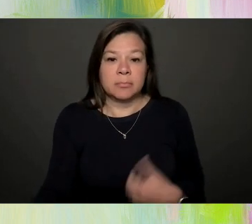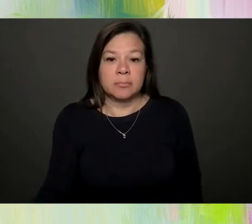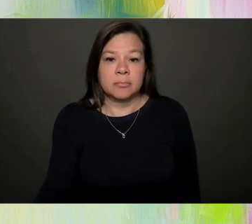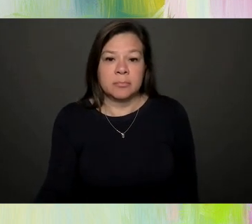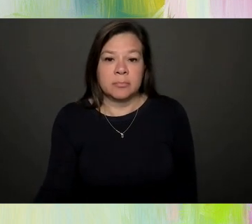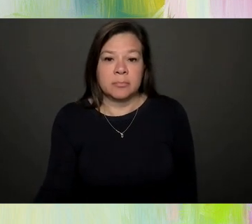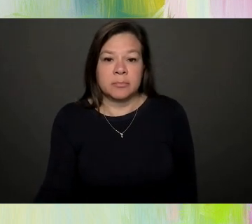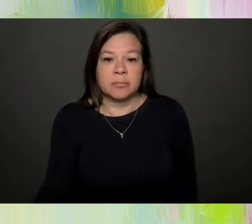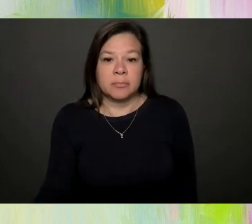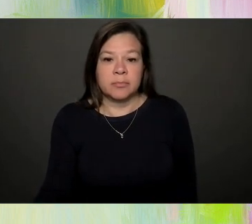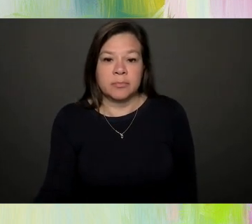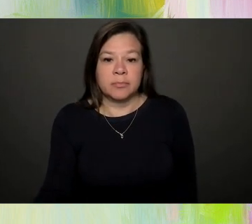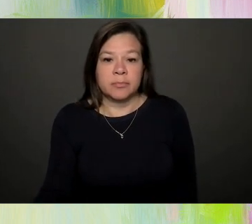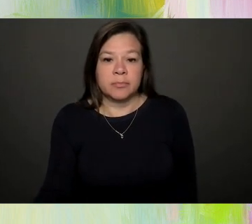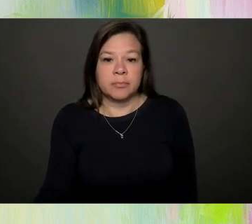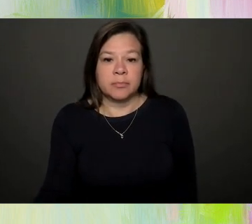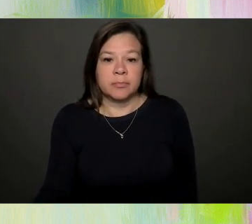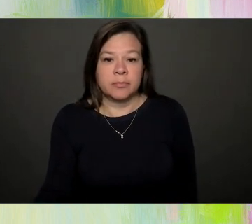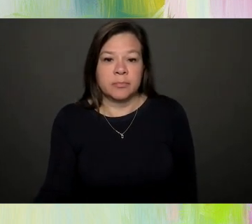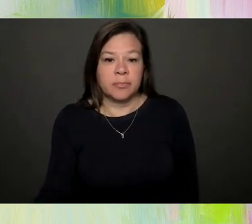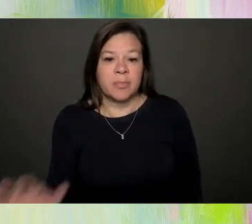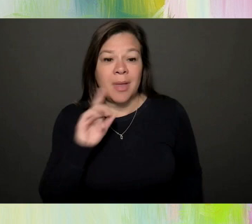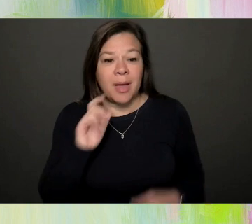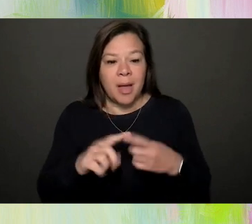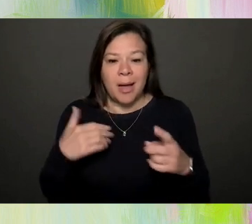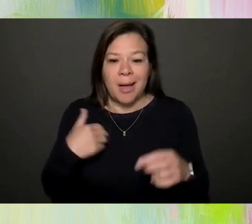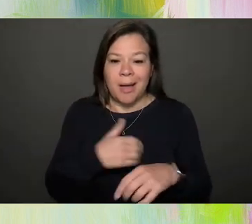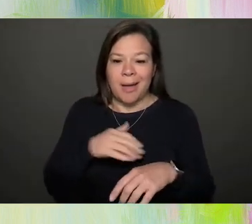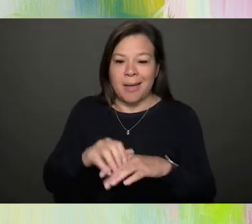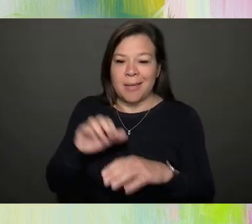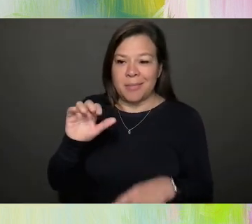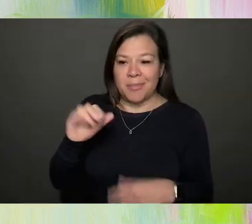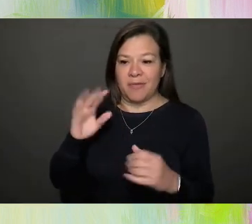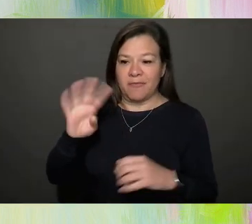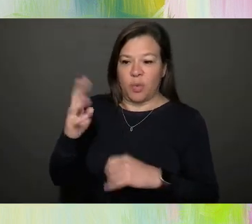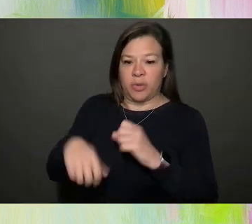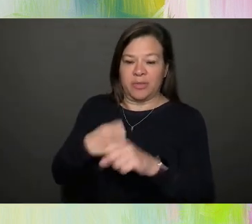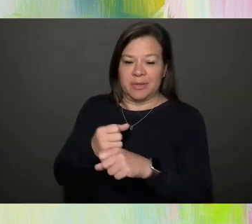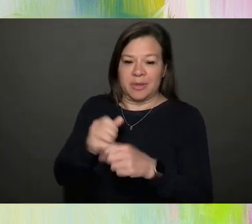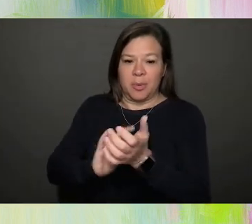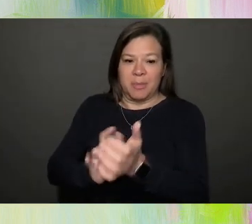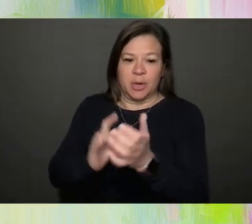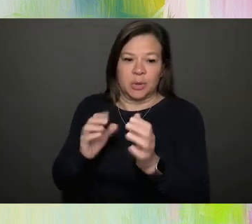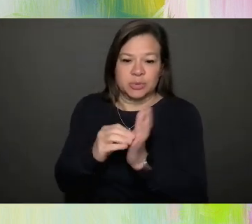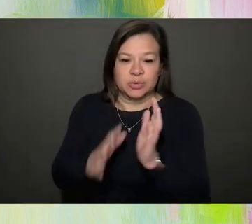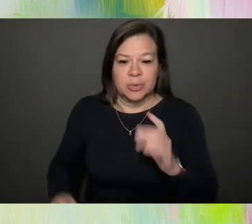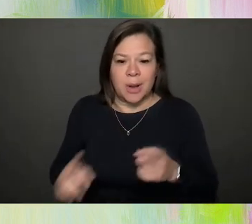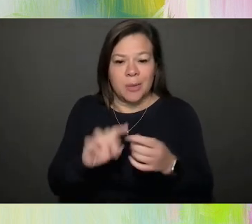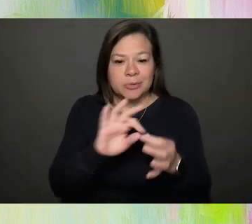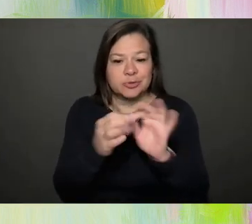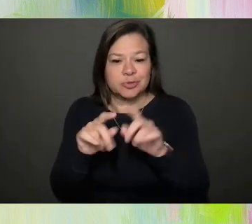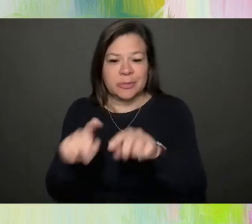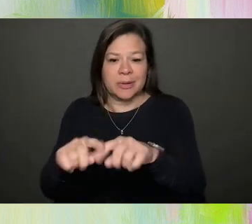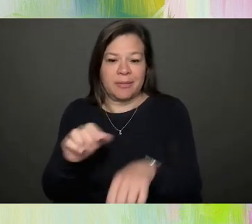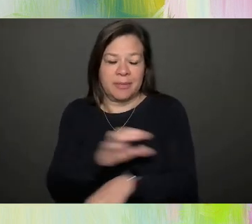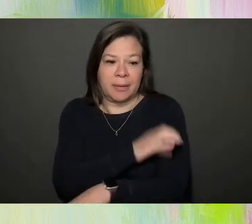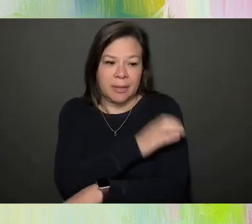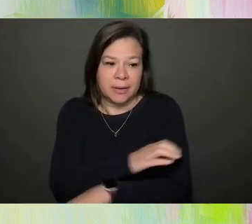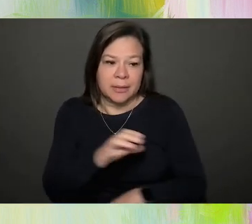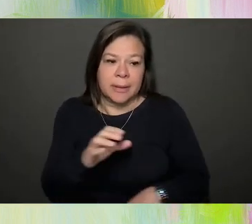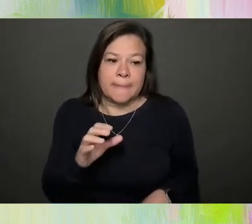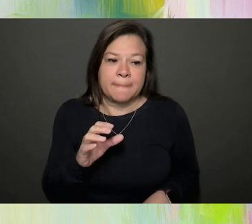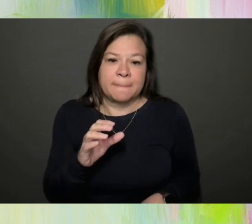am a fourth year medical student. And really what brought me here, I was, I was interpreting at the time at a clinic. And